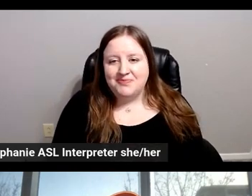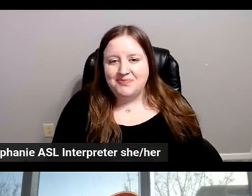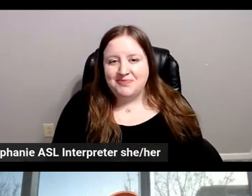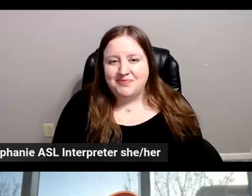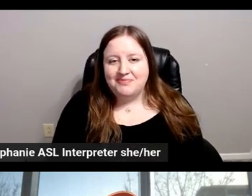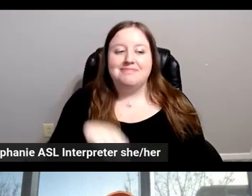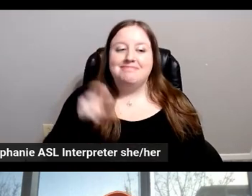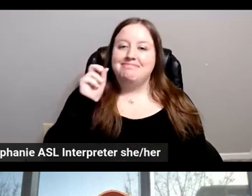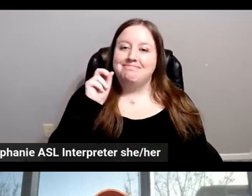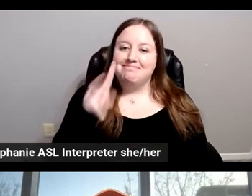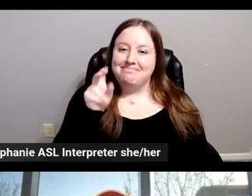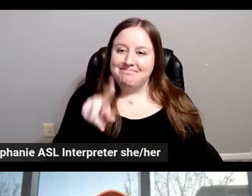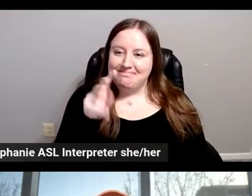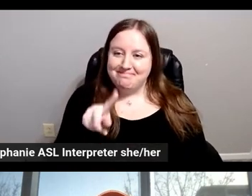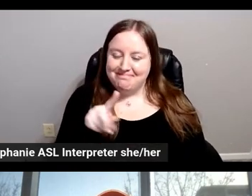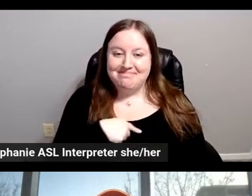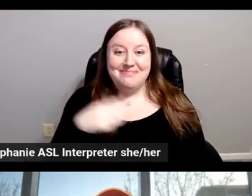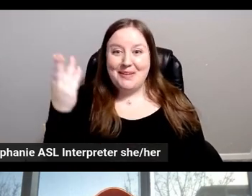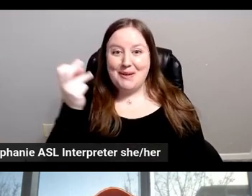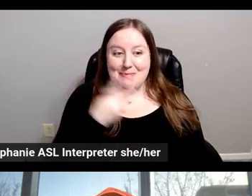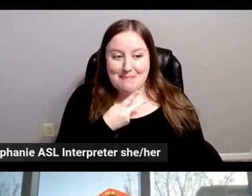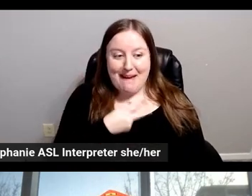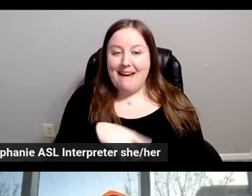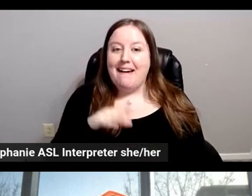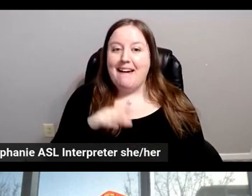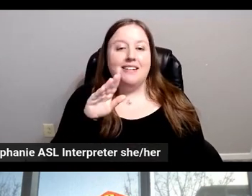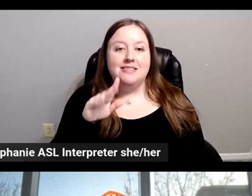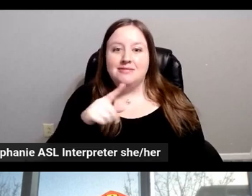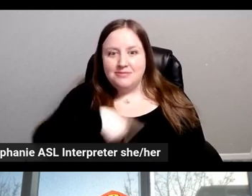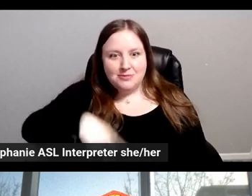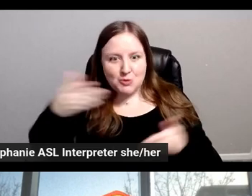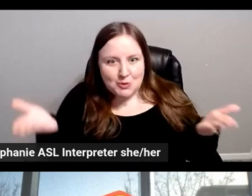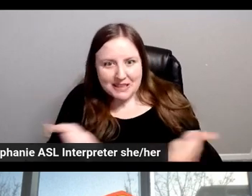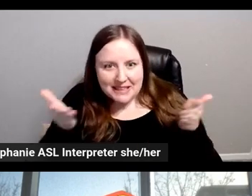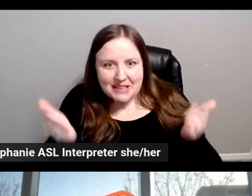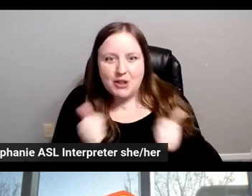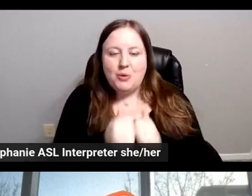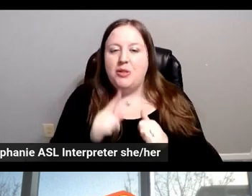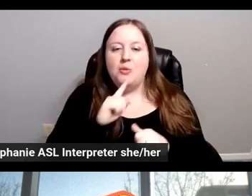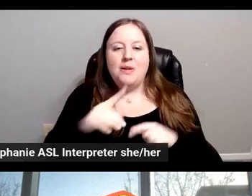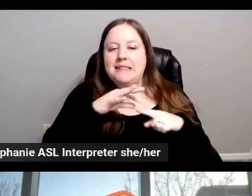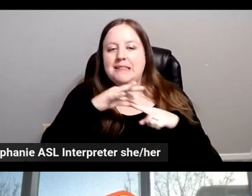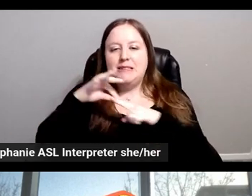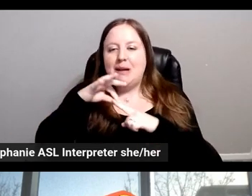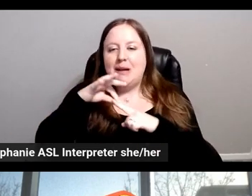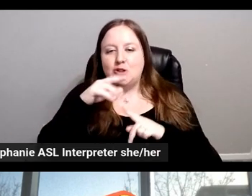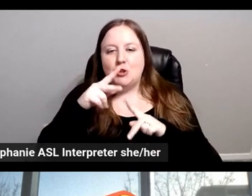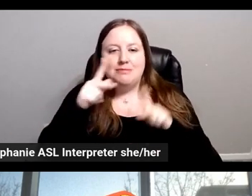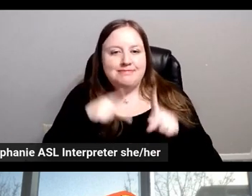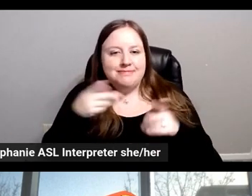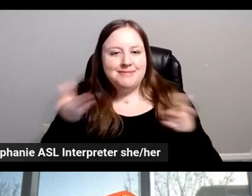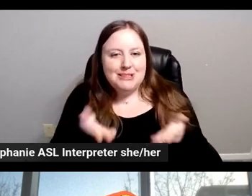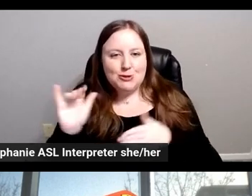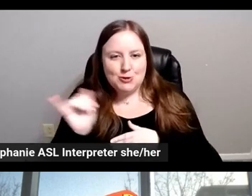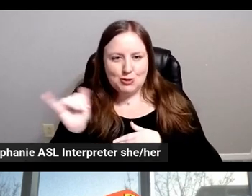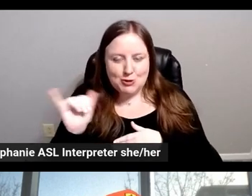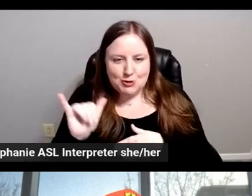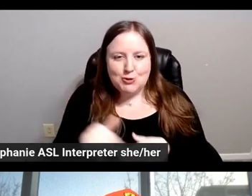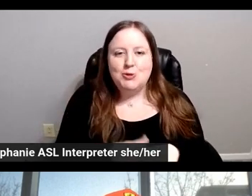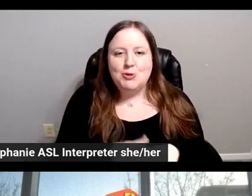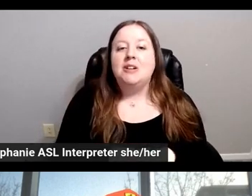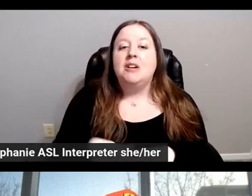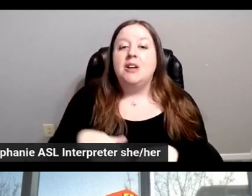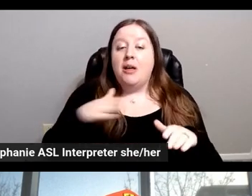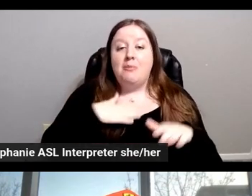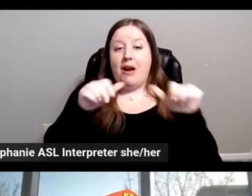All right. We are back. And not only are we back, but we're back with our very special guests. We'll be going back to the This Is My Architecture video